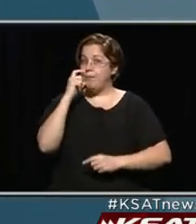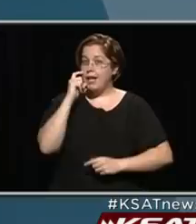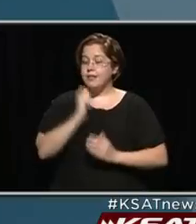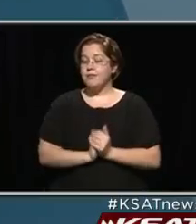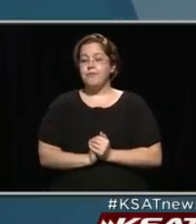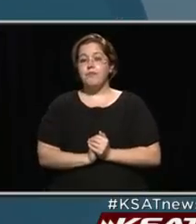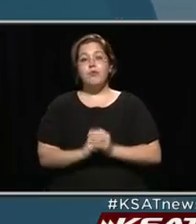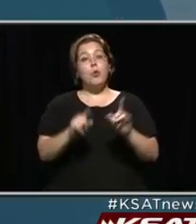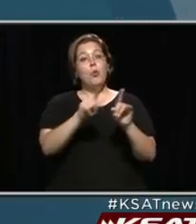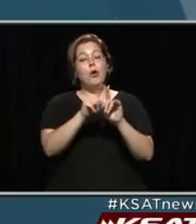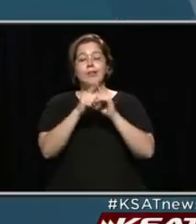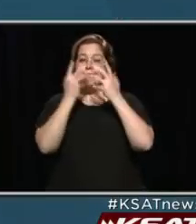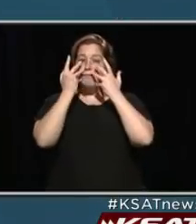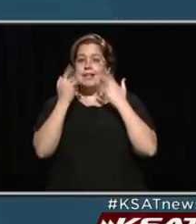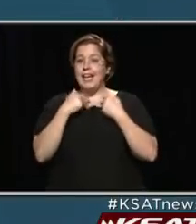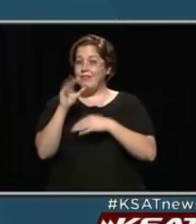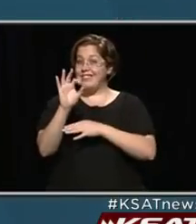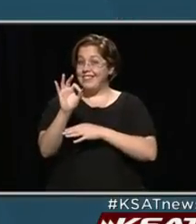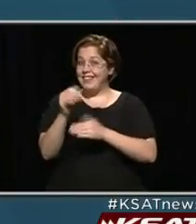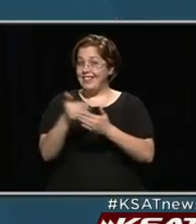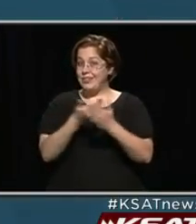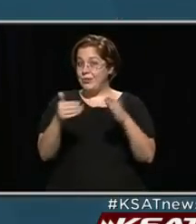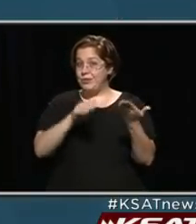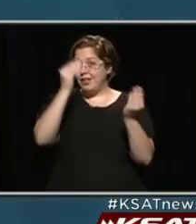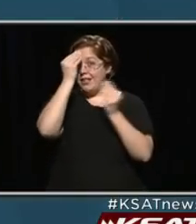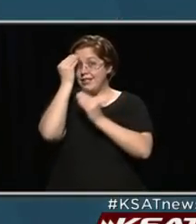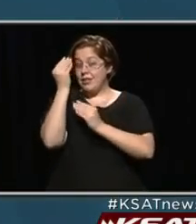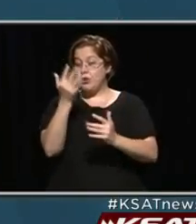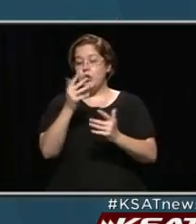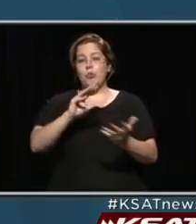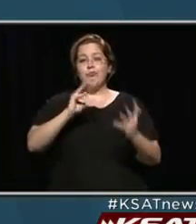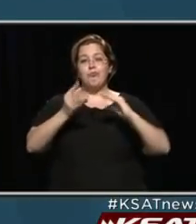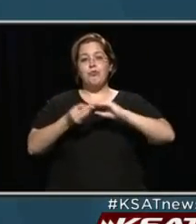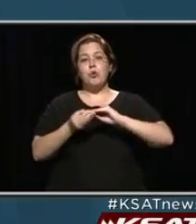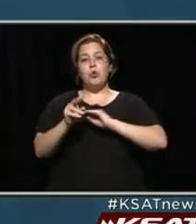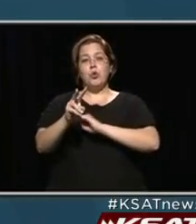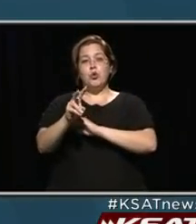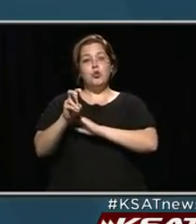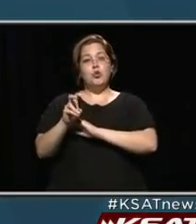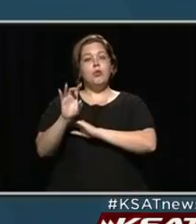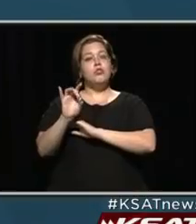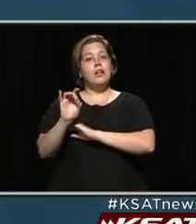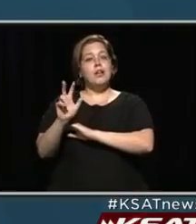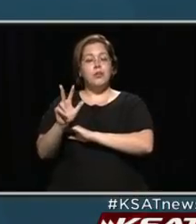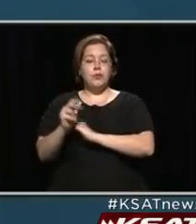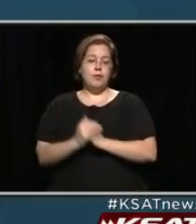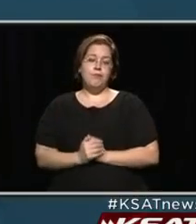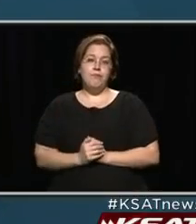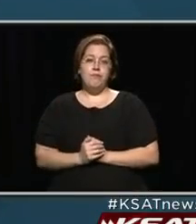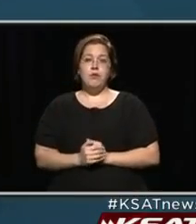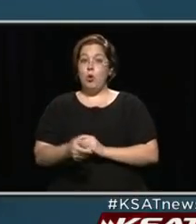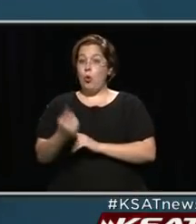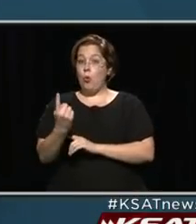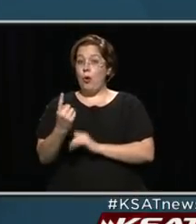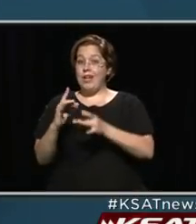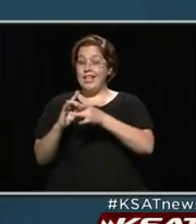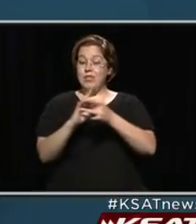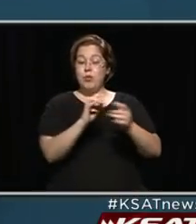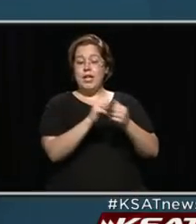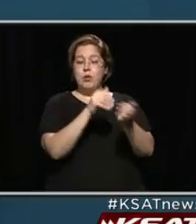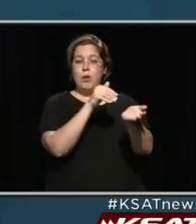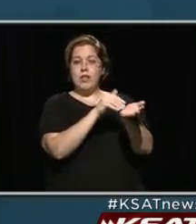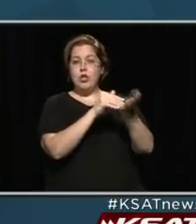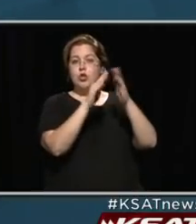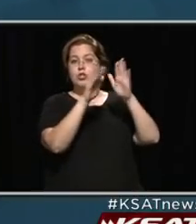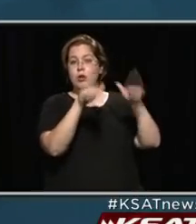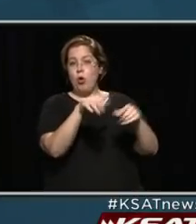We also, unfortunately, have nine new deaths to report tonight, bringing the total to 283. One is associated with a nursing